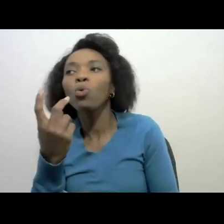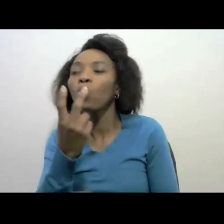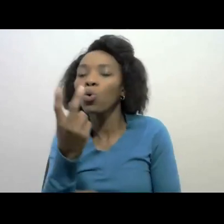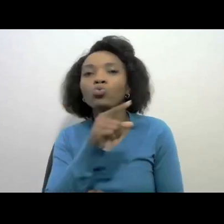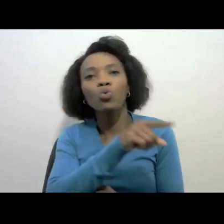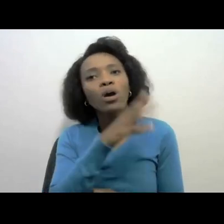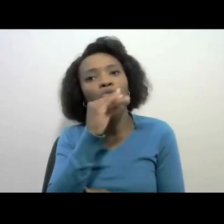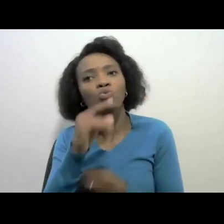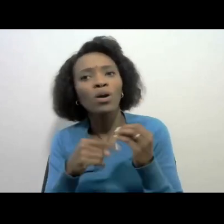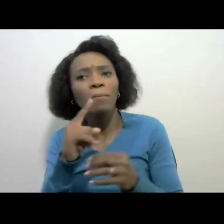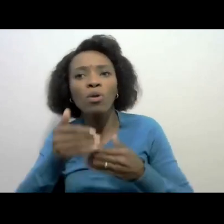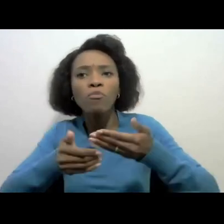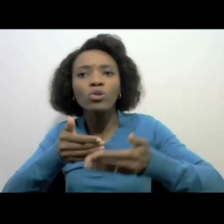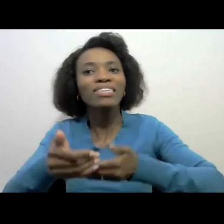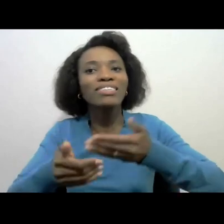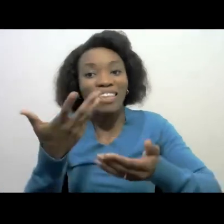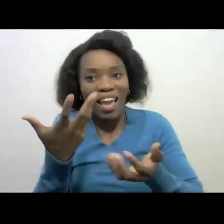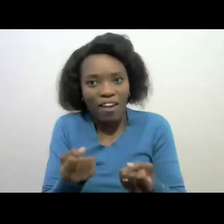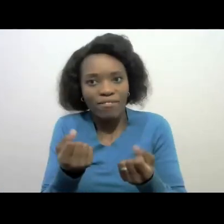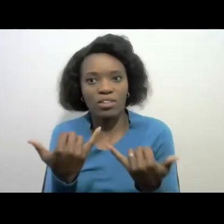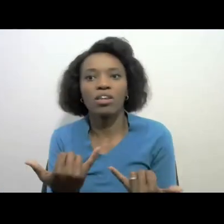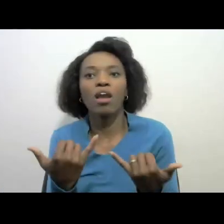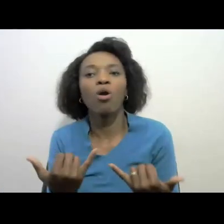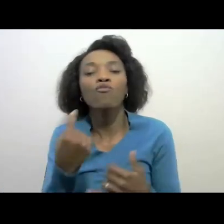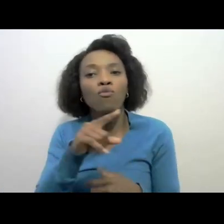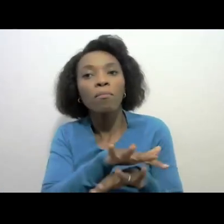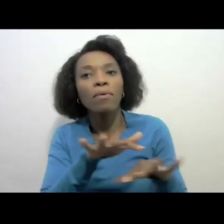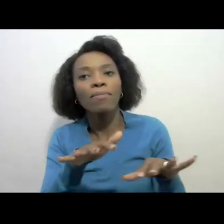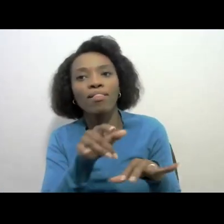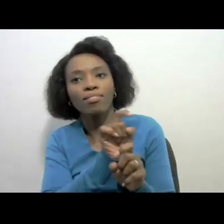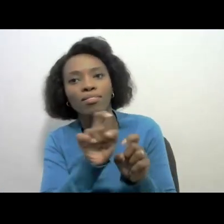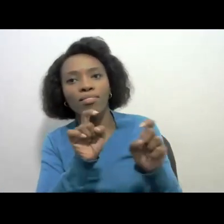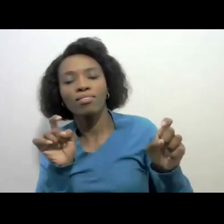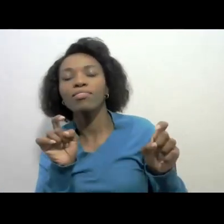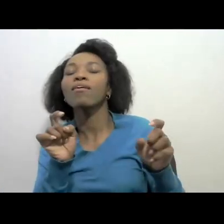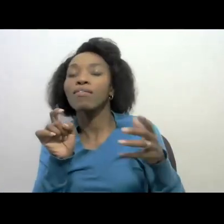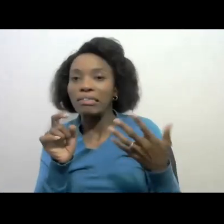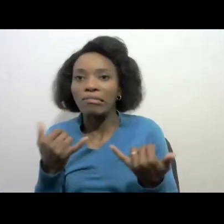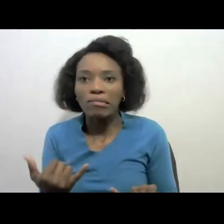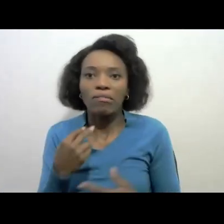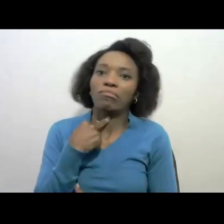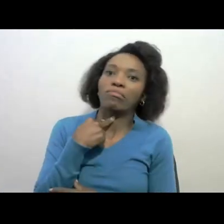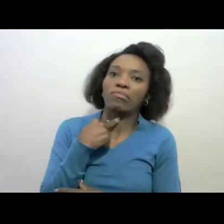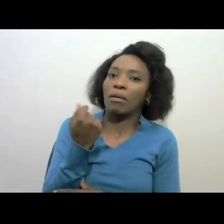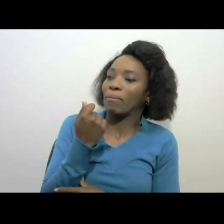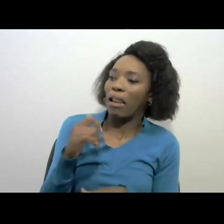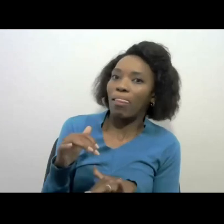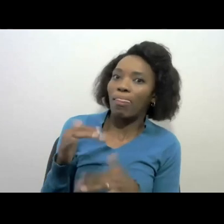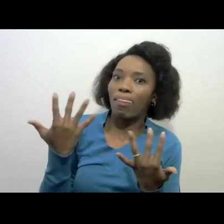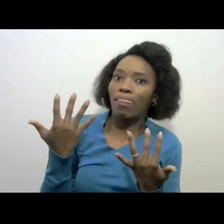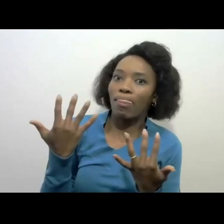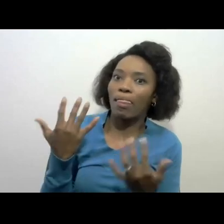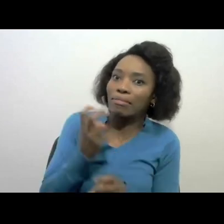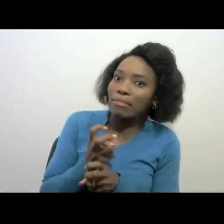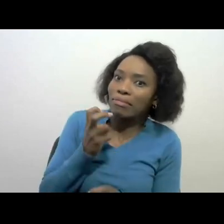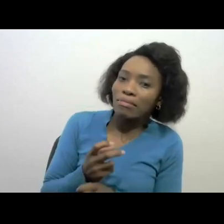processes that is available for people that are facing financial difficulties he he mentioned